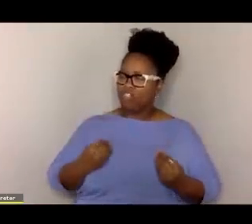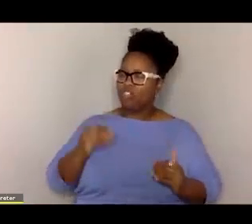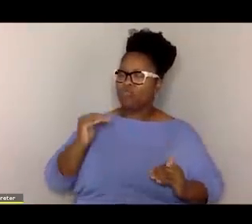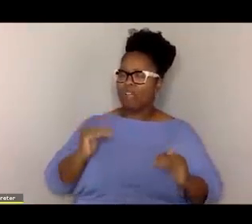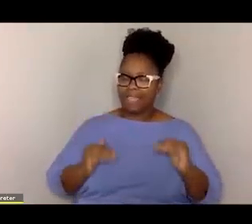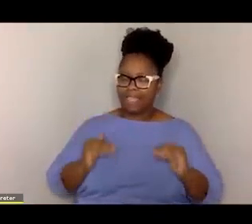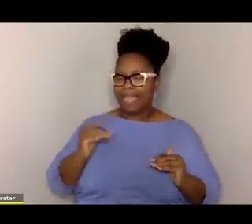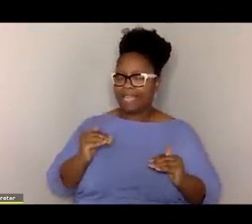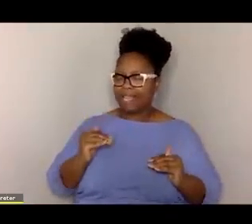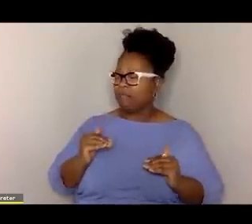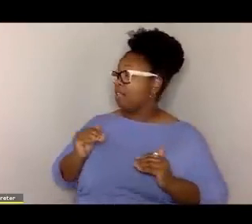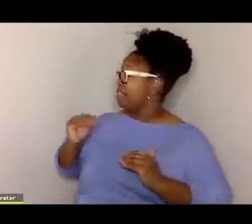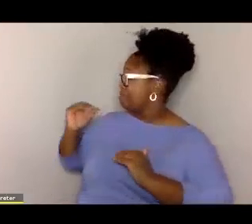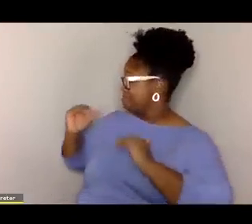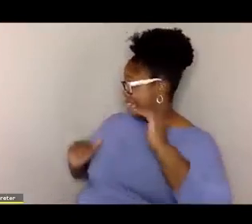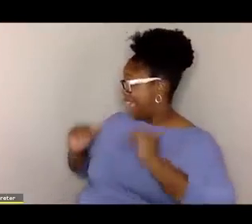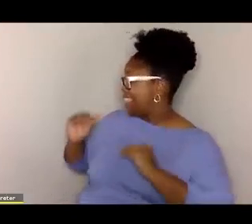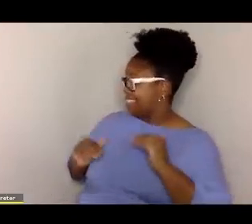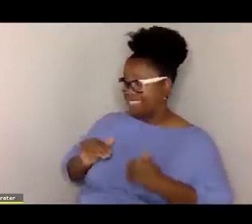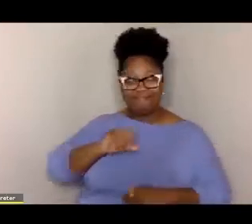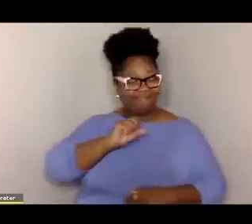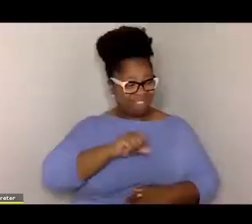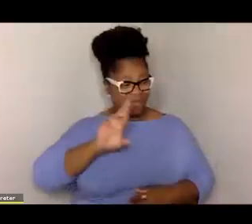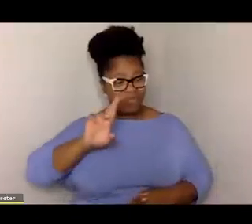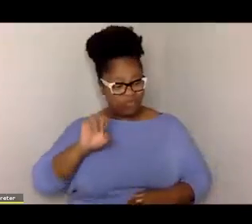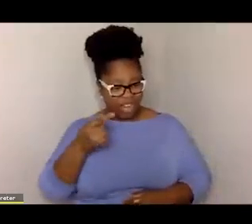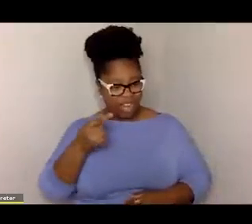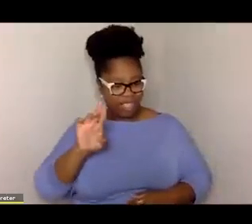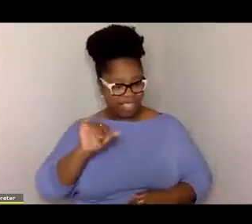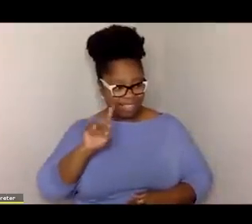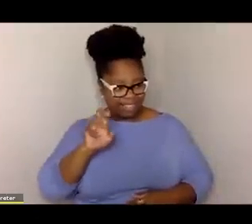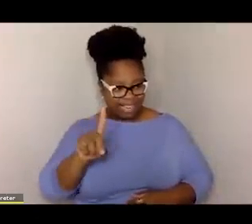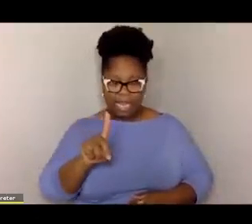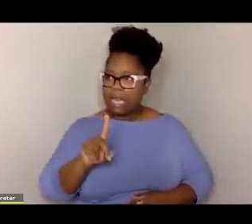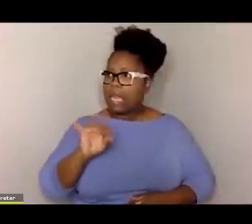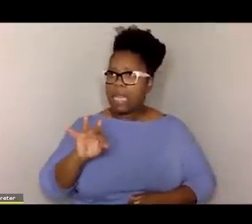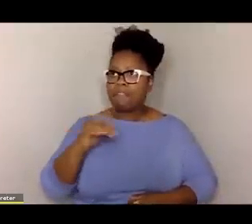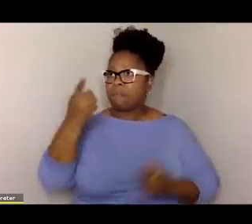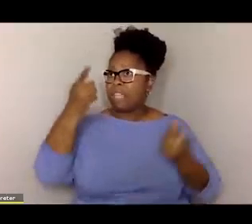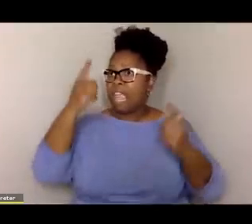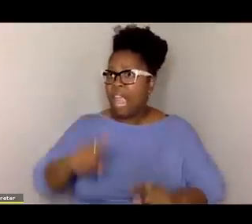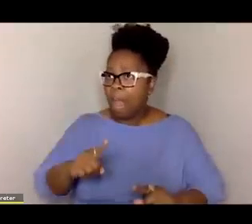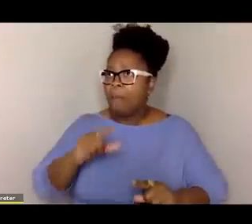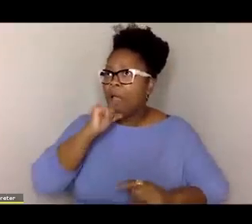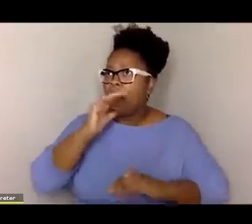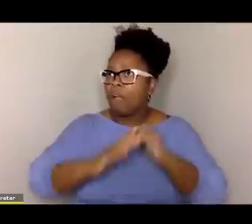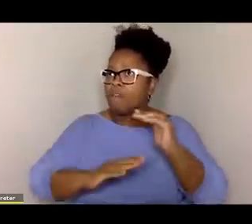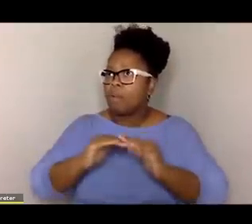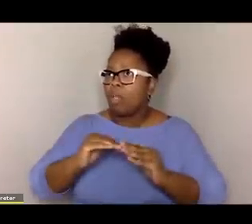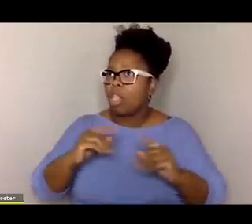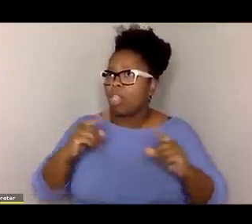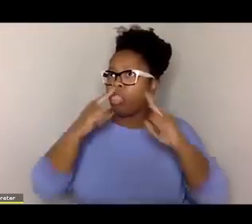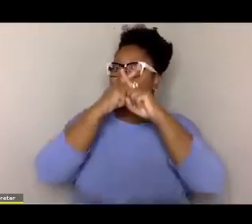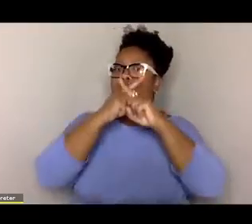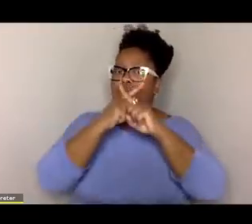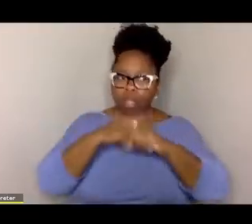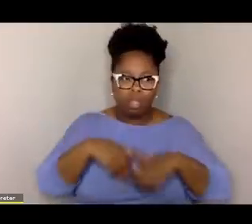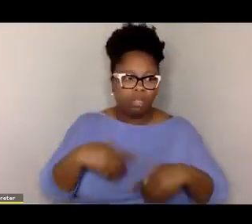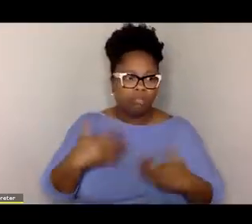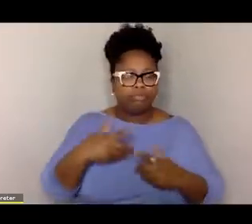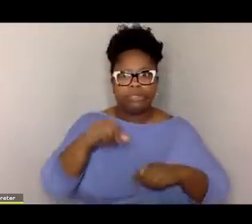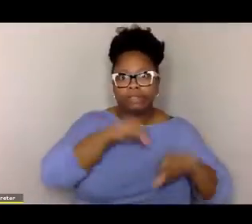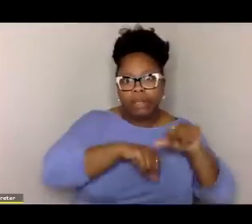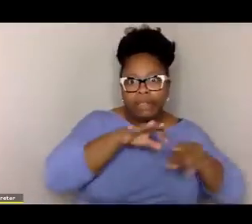regulated. In balance. Yeah, in balance. And when things show up that are uncomfortable, like